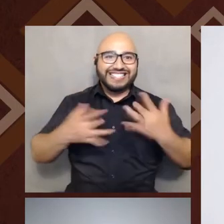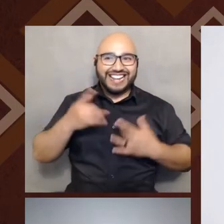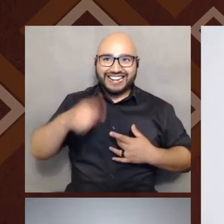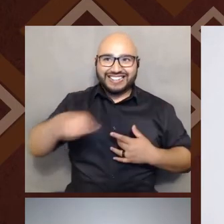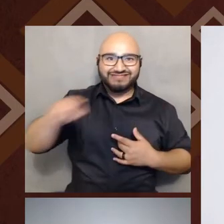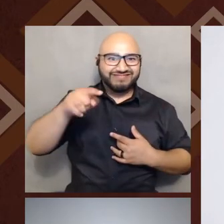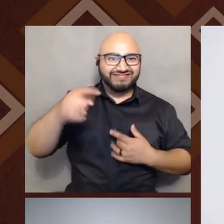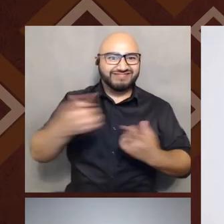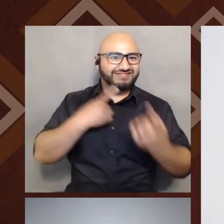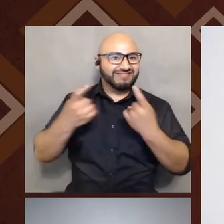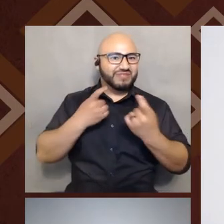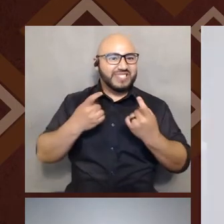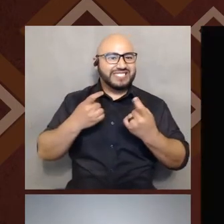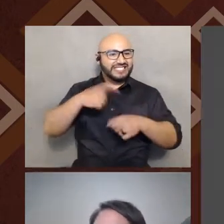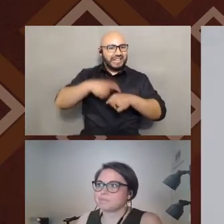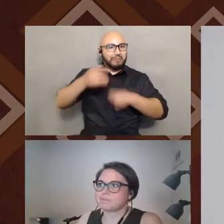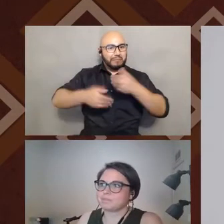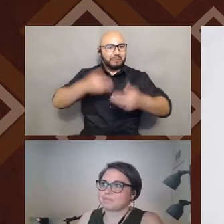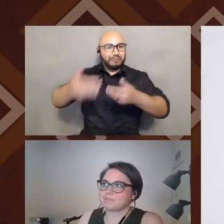questions as we move along.